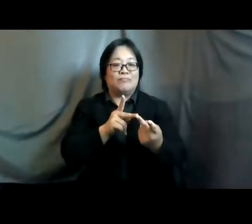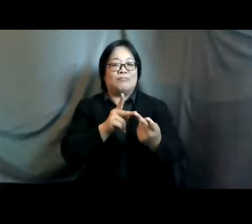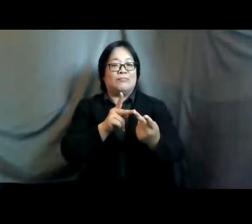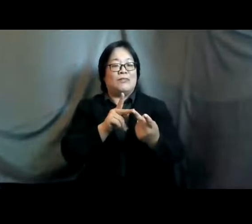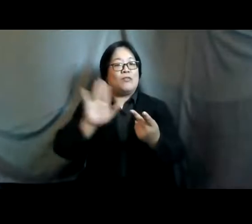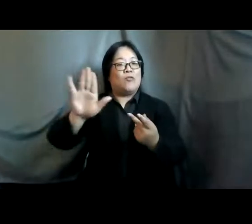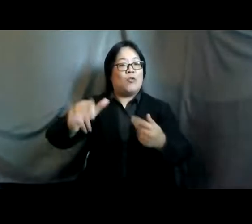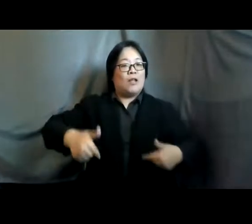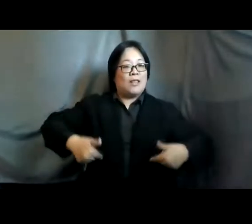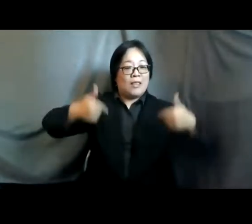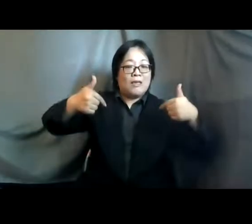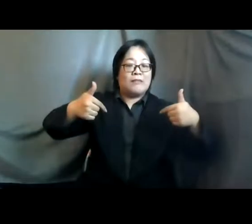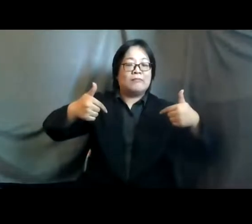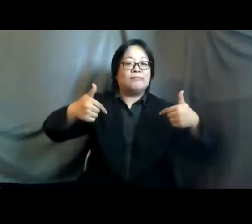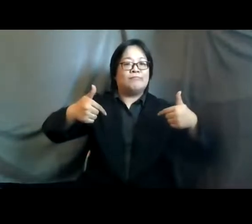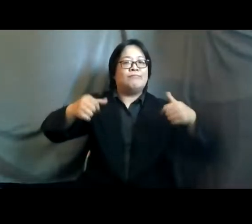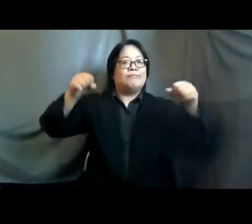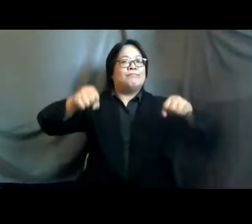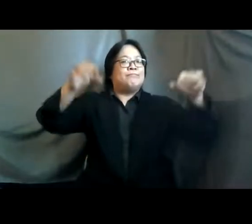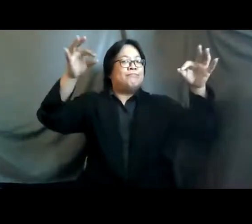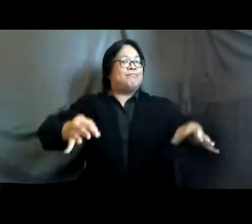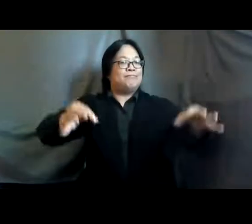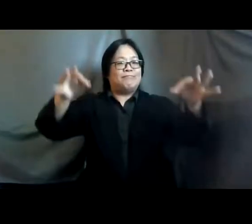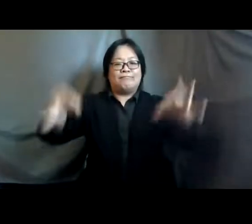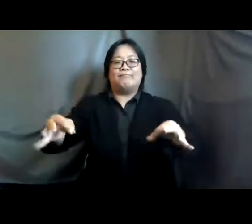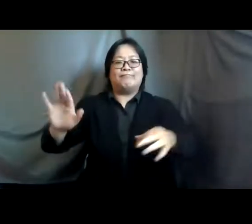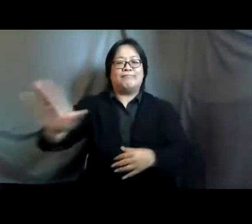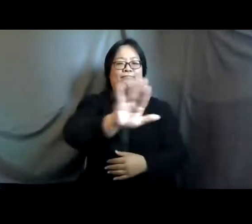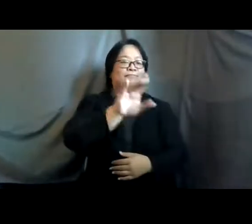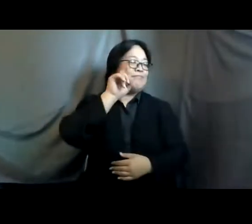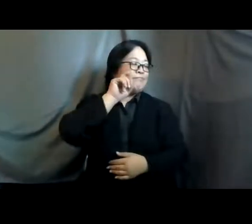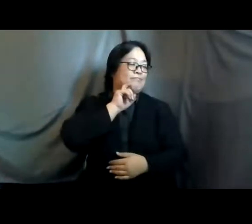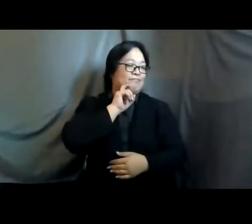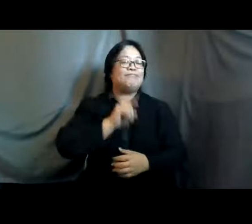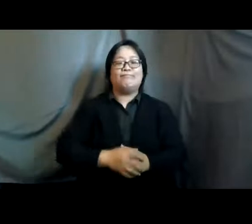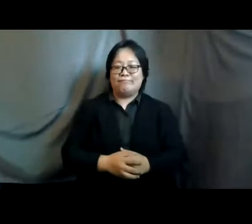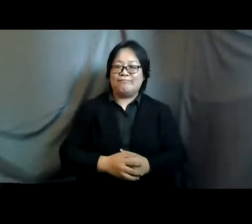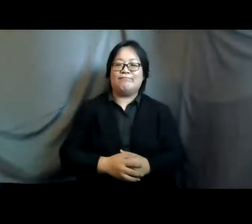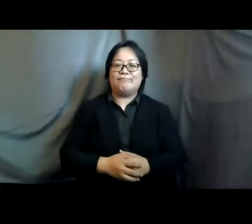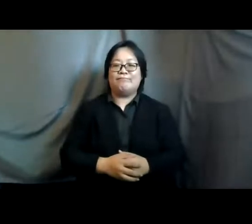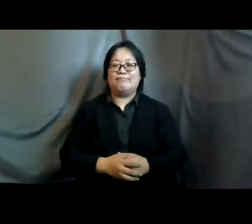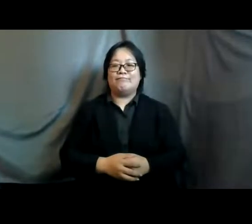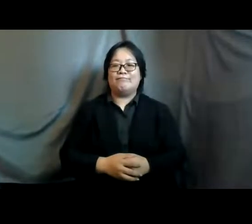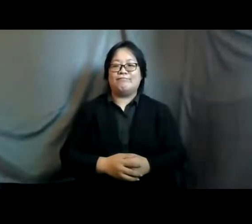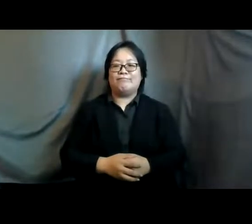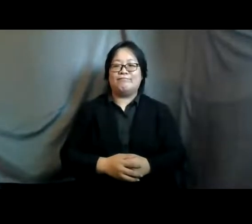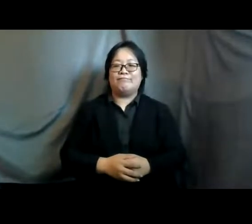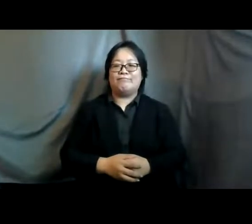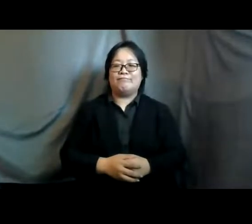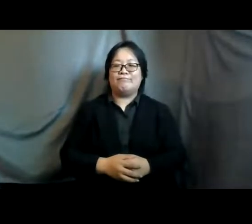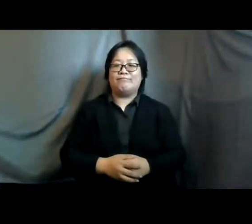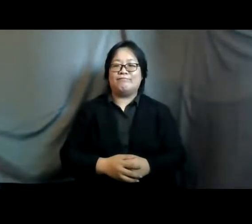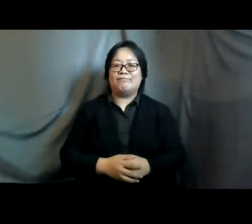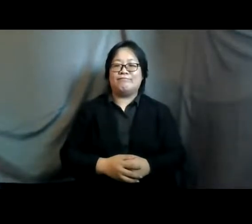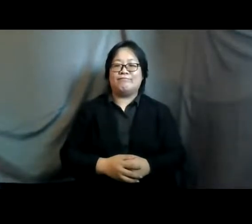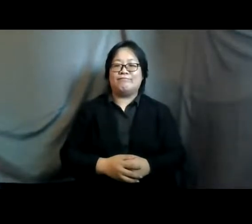so that they can make informed choices about their sexuality sex and reproductive health um and